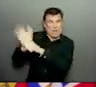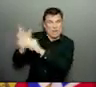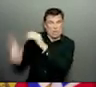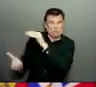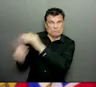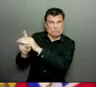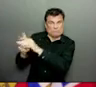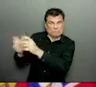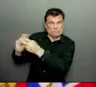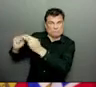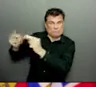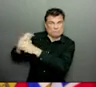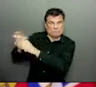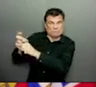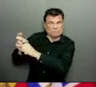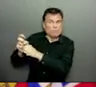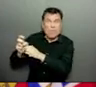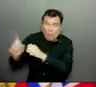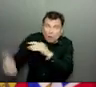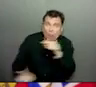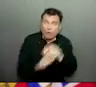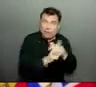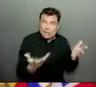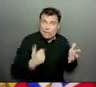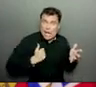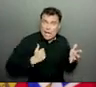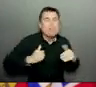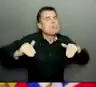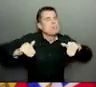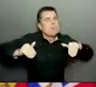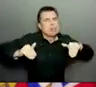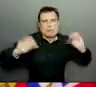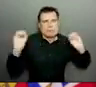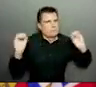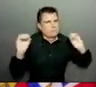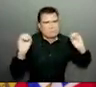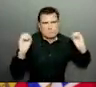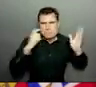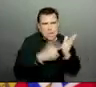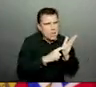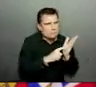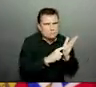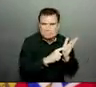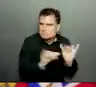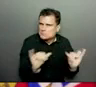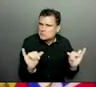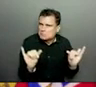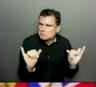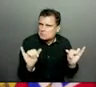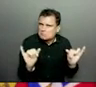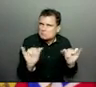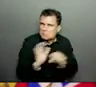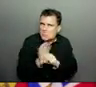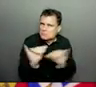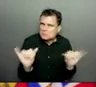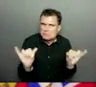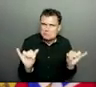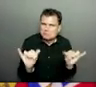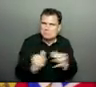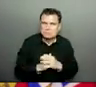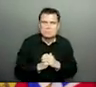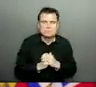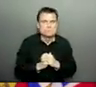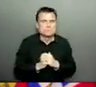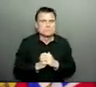when people come from different parts of the world. And we have seen some of the mutations that are seen in the 17 changes from the